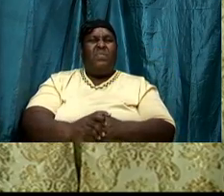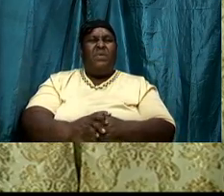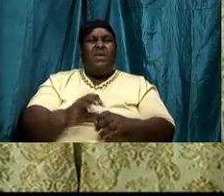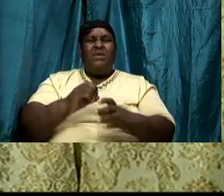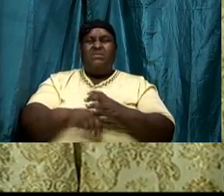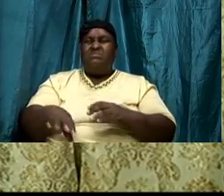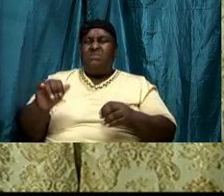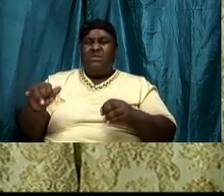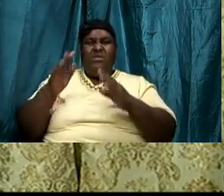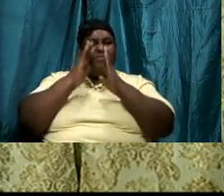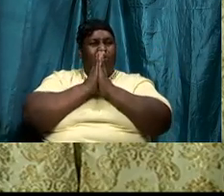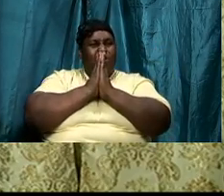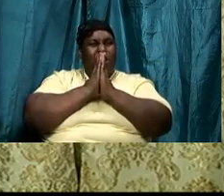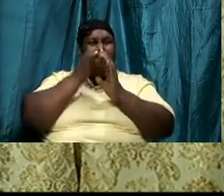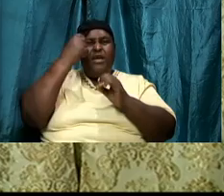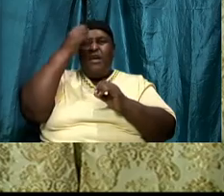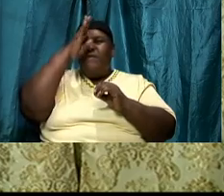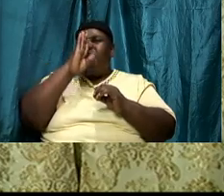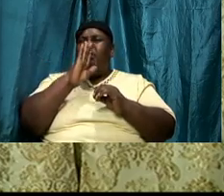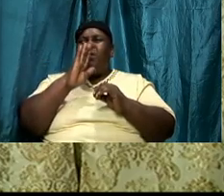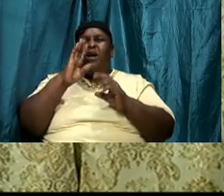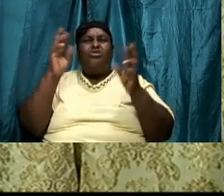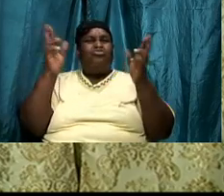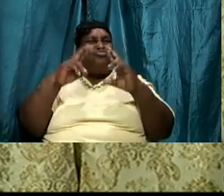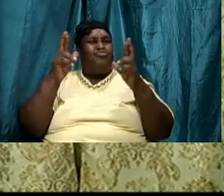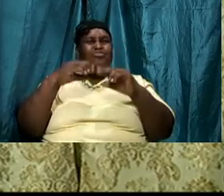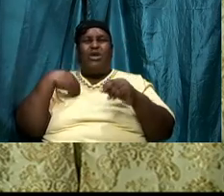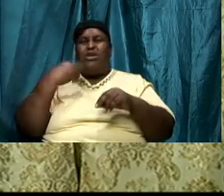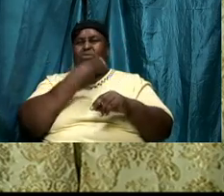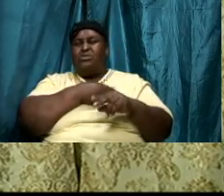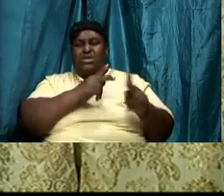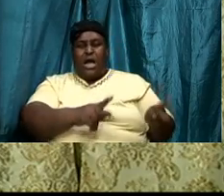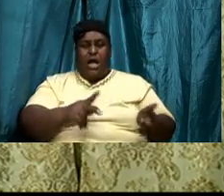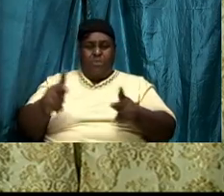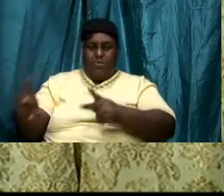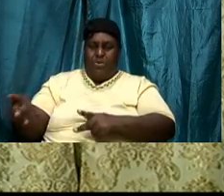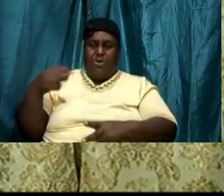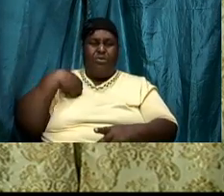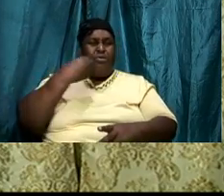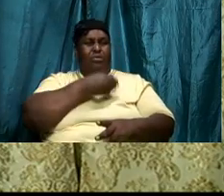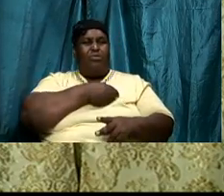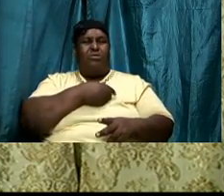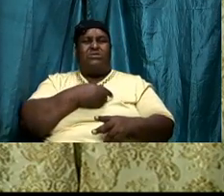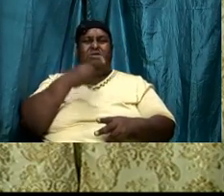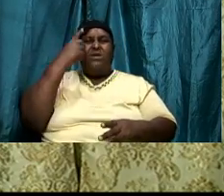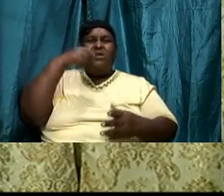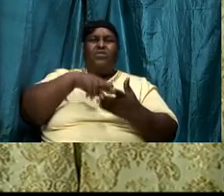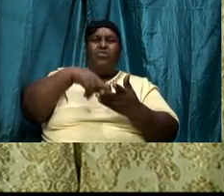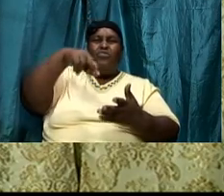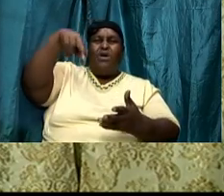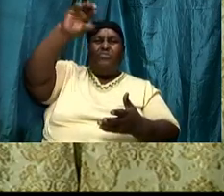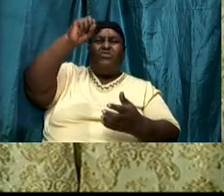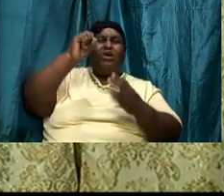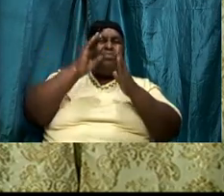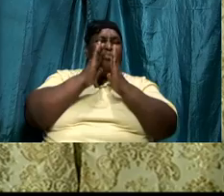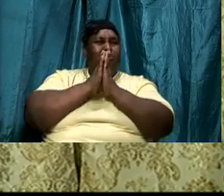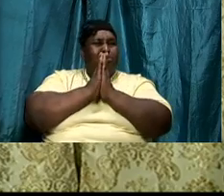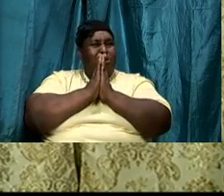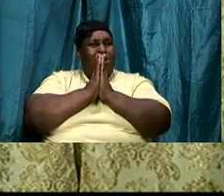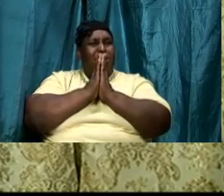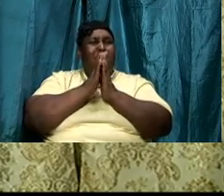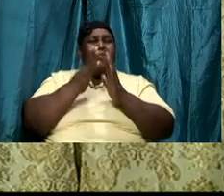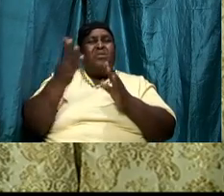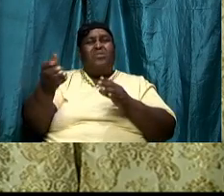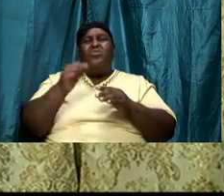praying for God to ready us and prepare us for the rapture and pray and say Lord Jesus those that are